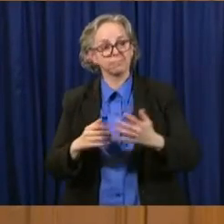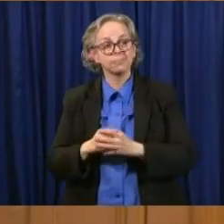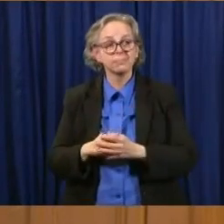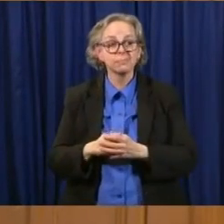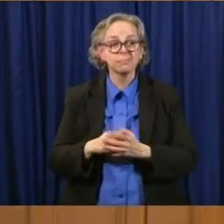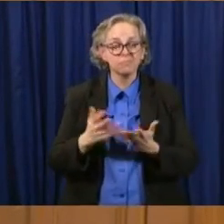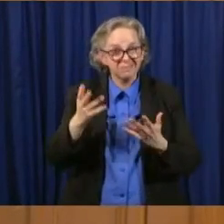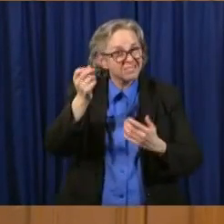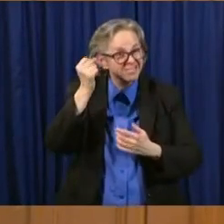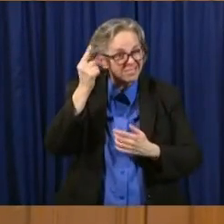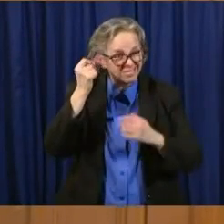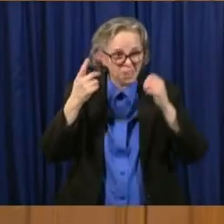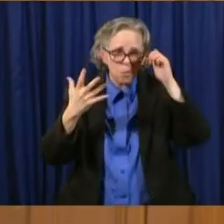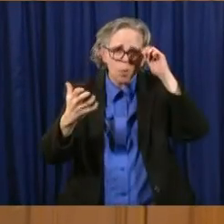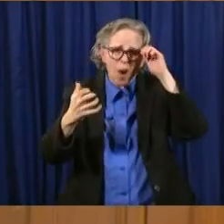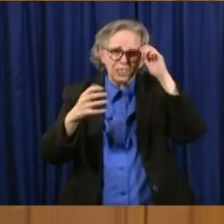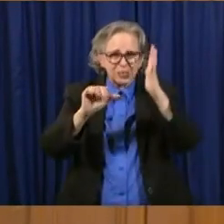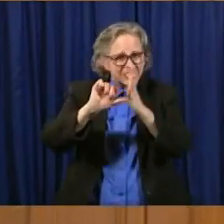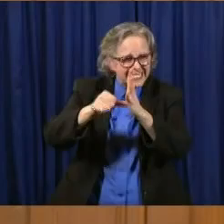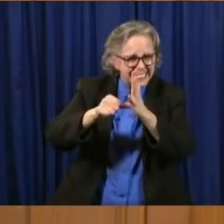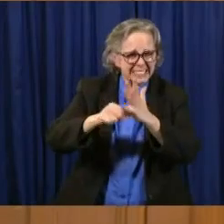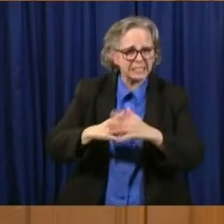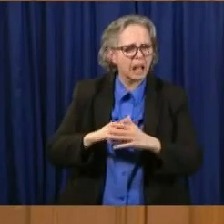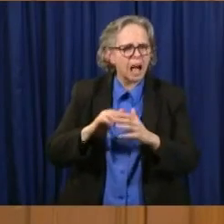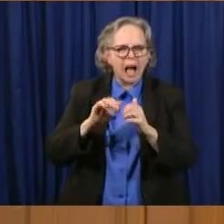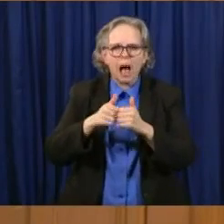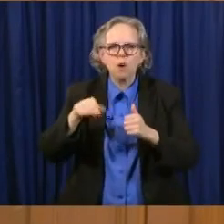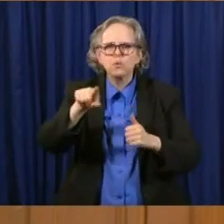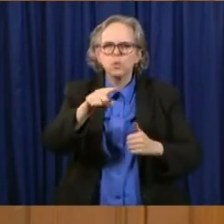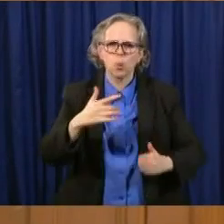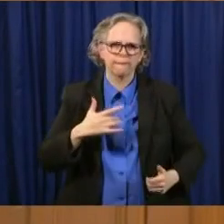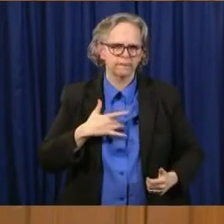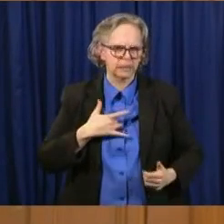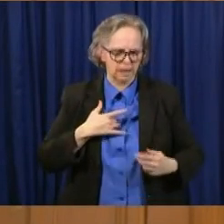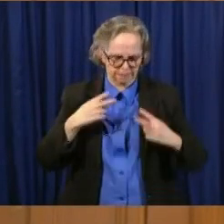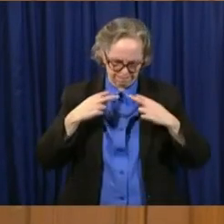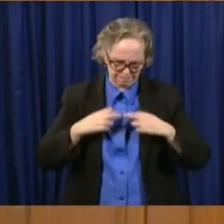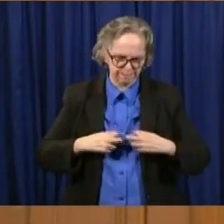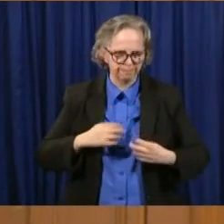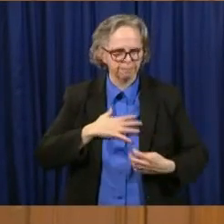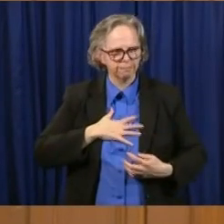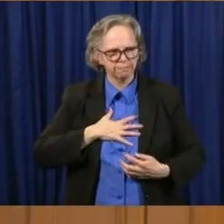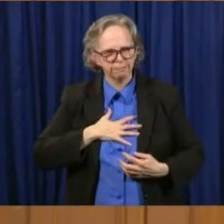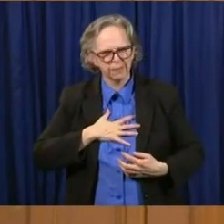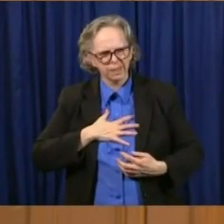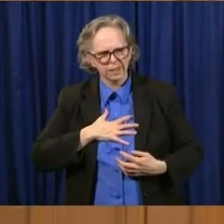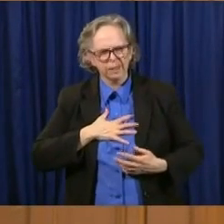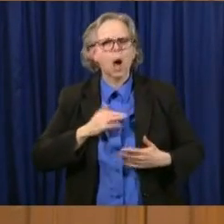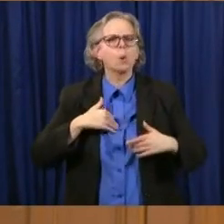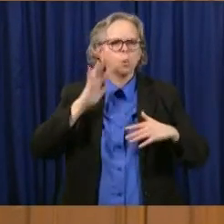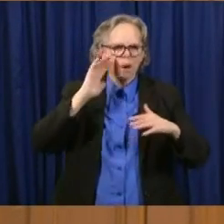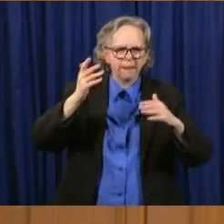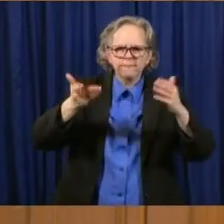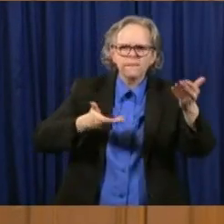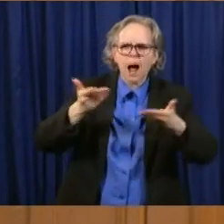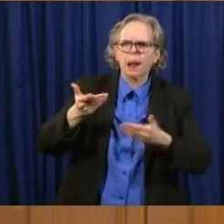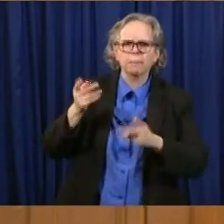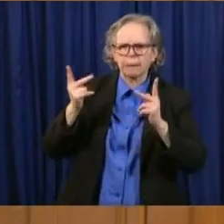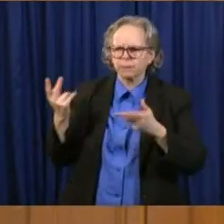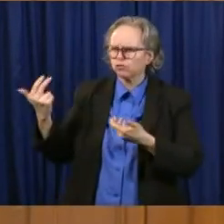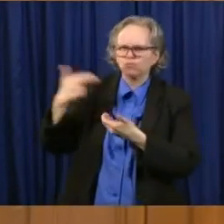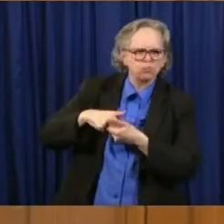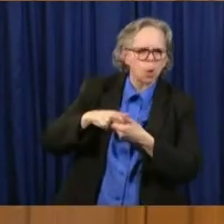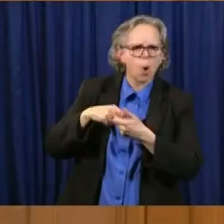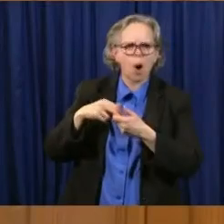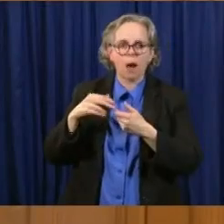And we have some guests that we'll be bringing on to help you just as a parent as you're navigating this. I